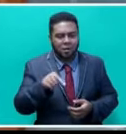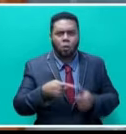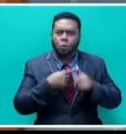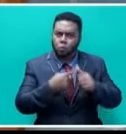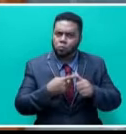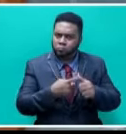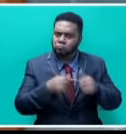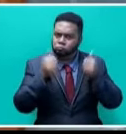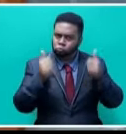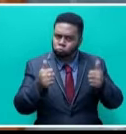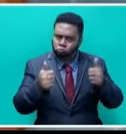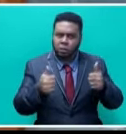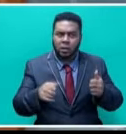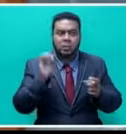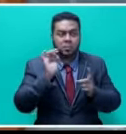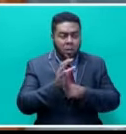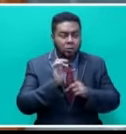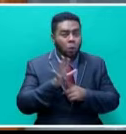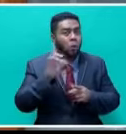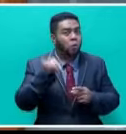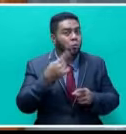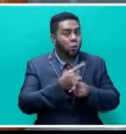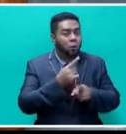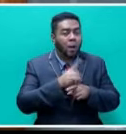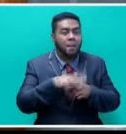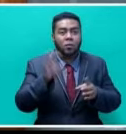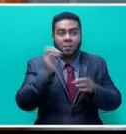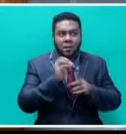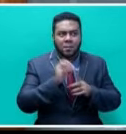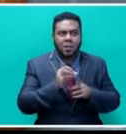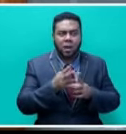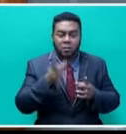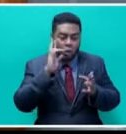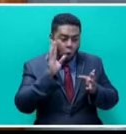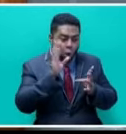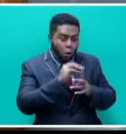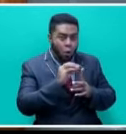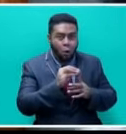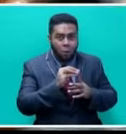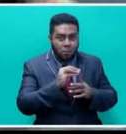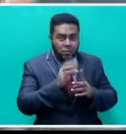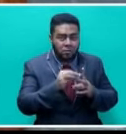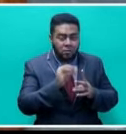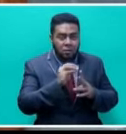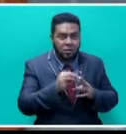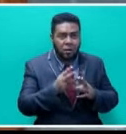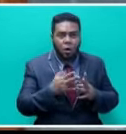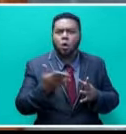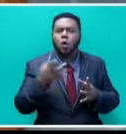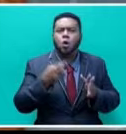response, particularly in regards to the option on looking at cloth